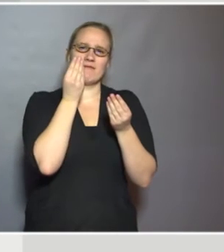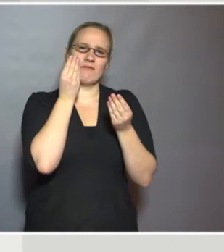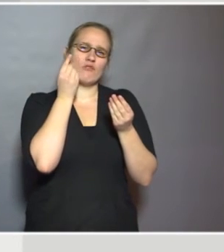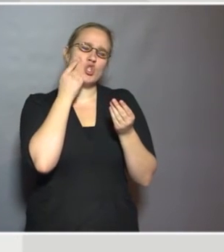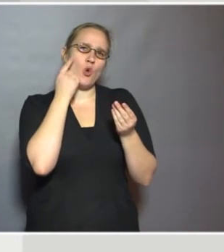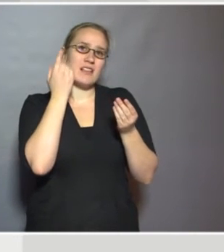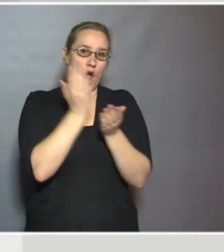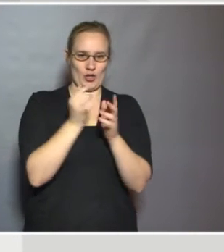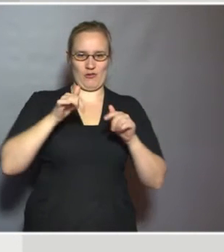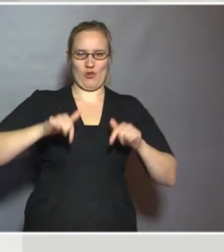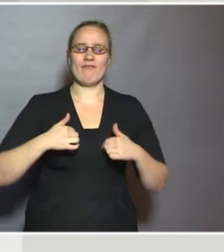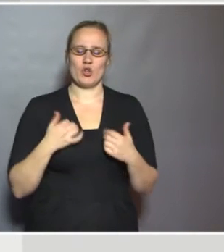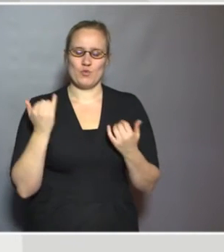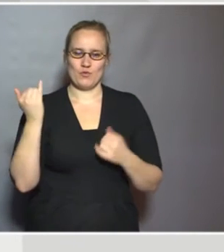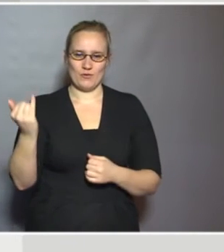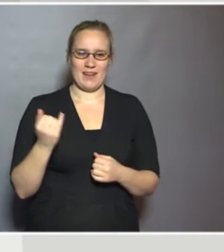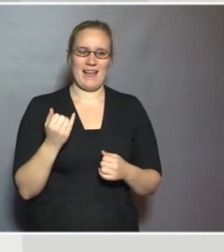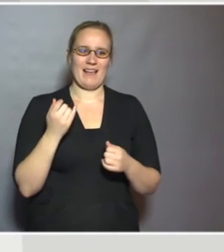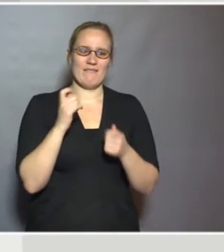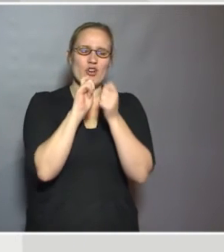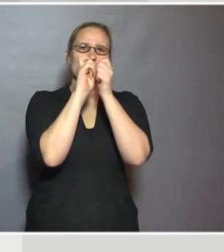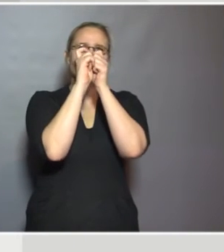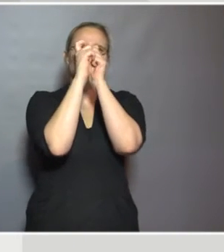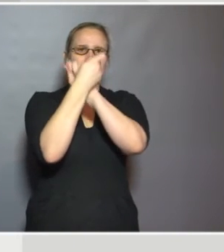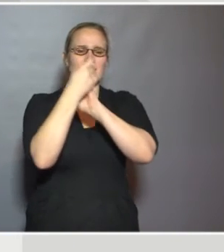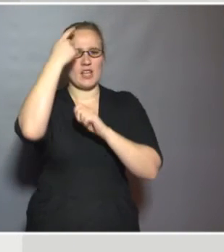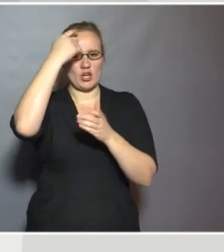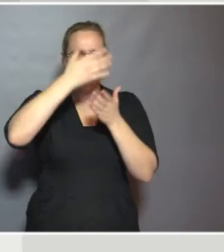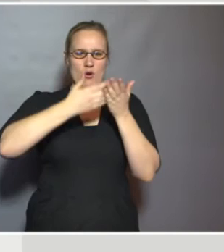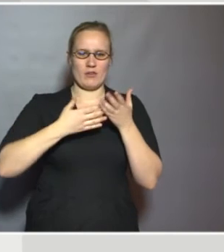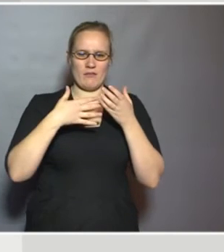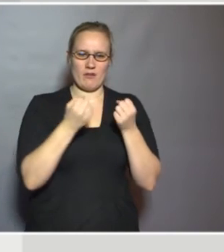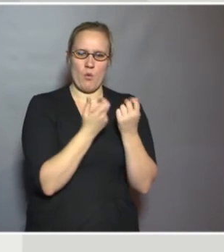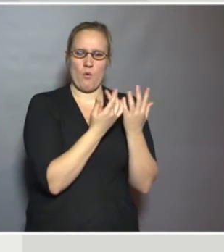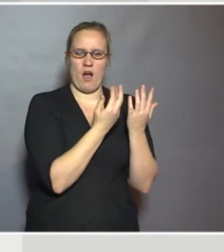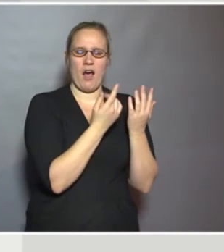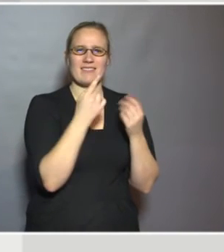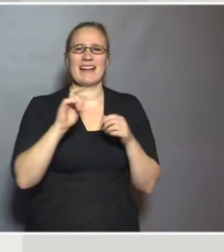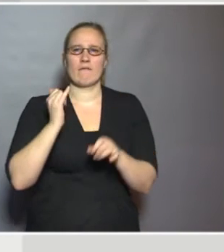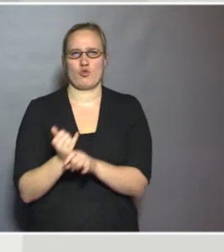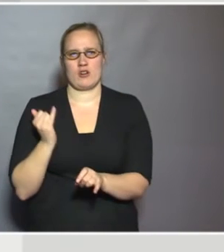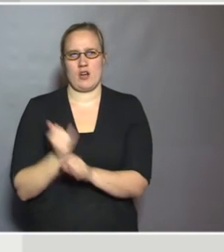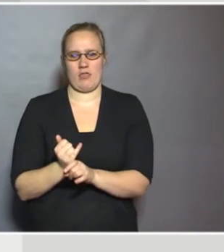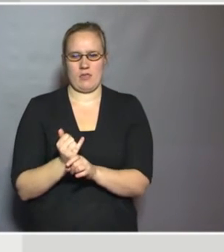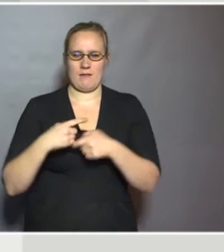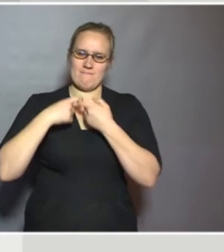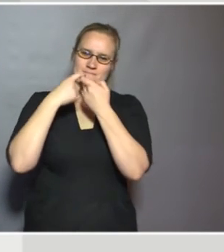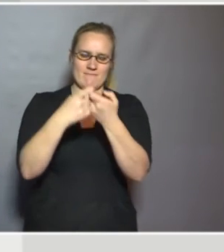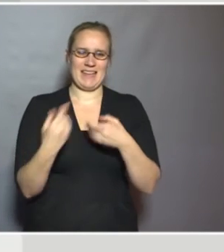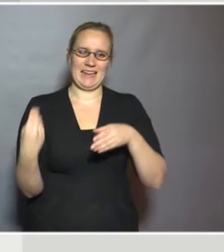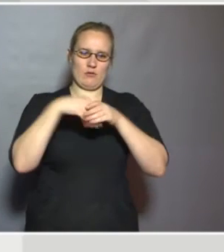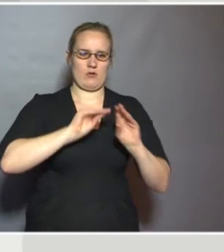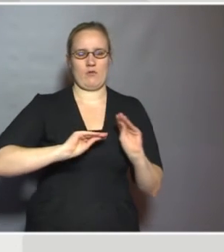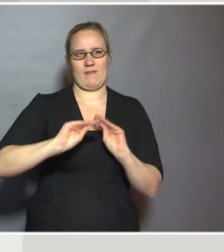moment. Is the change in thinking from why to how regarding inclusive